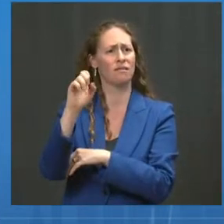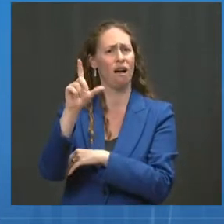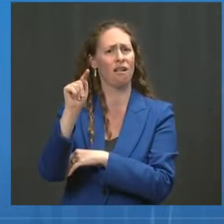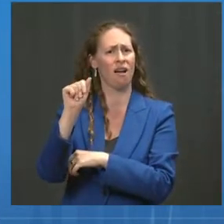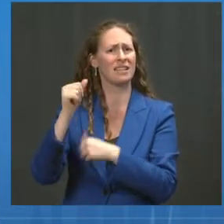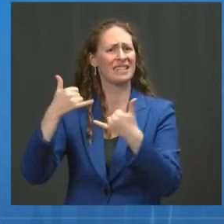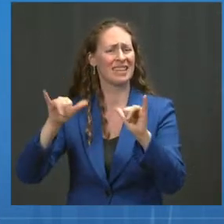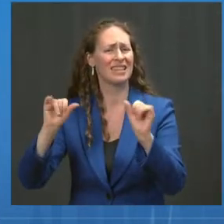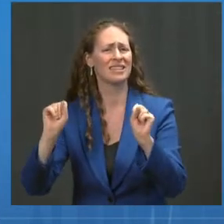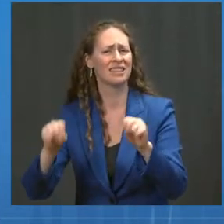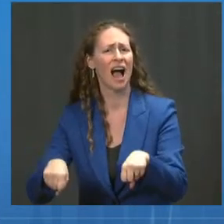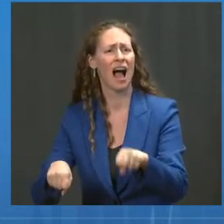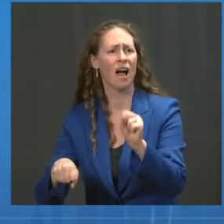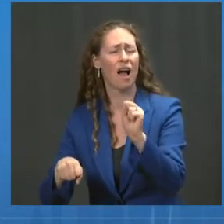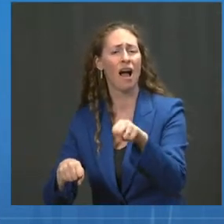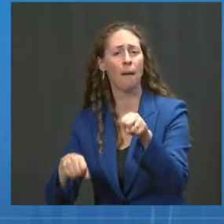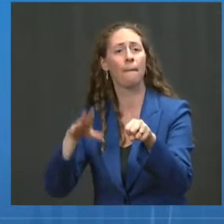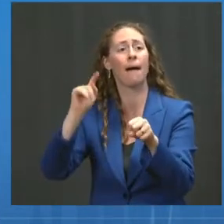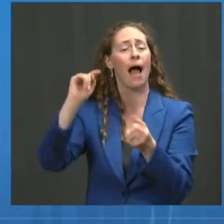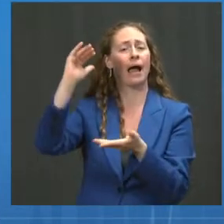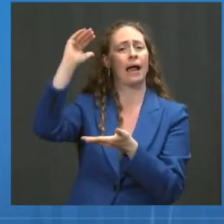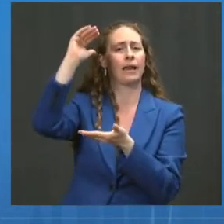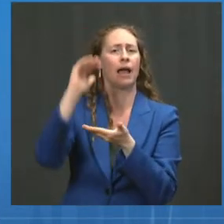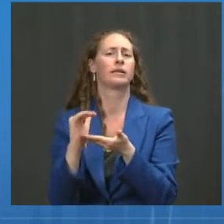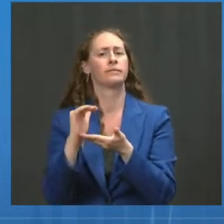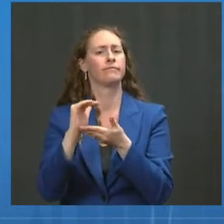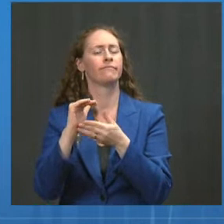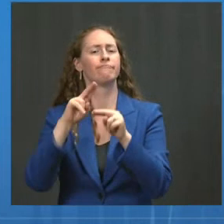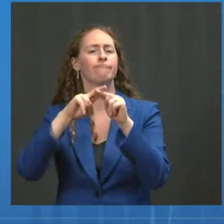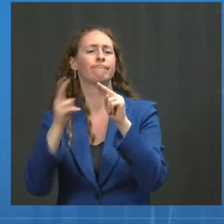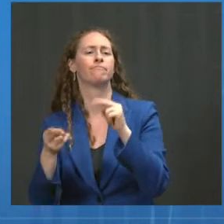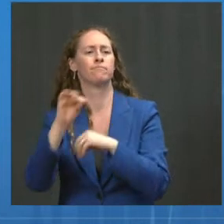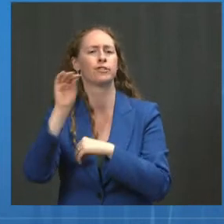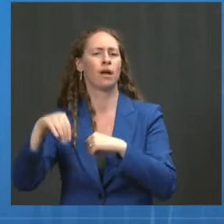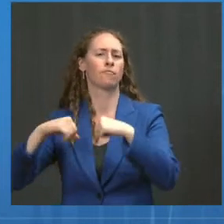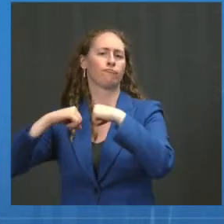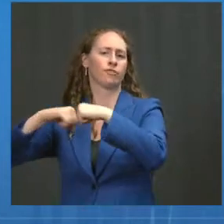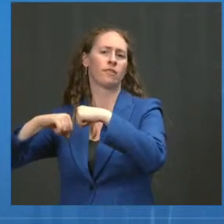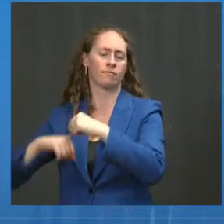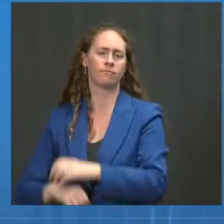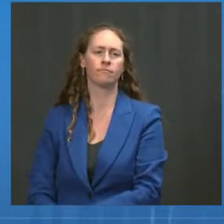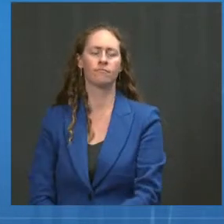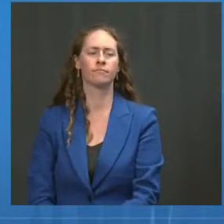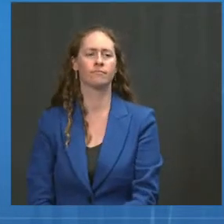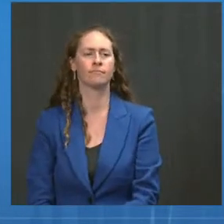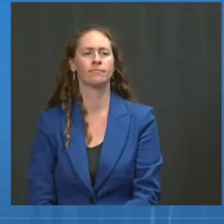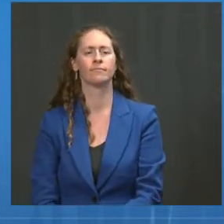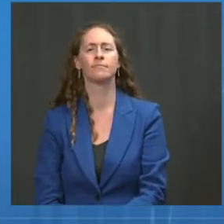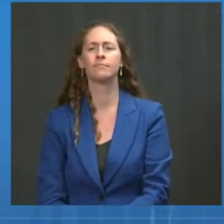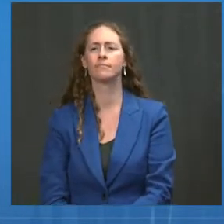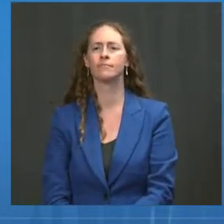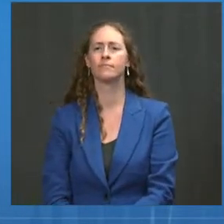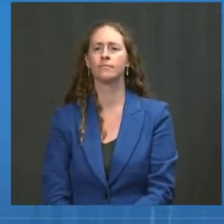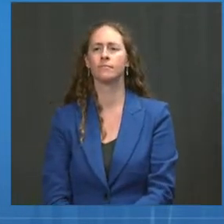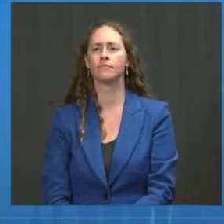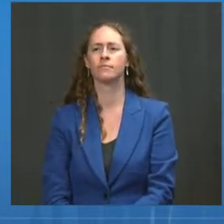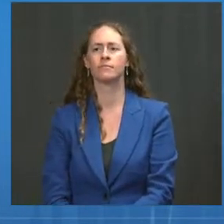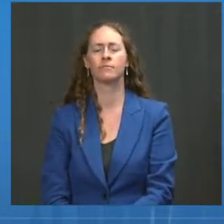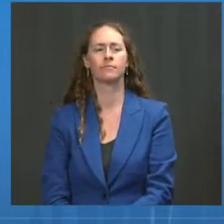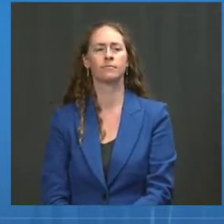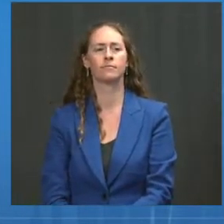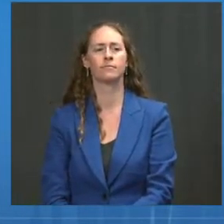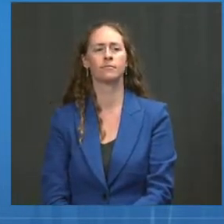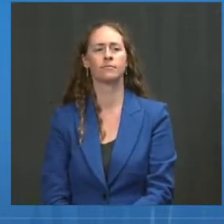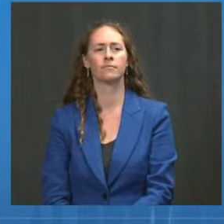full vaccination in the context of the Delta variant may be correlated with less protection against SARS-CoV-2 infection than against